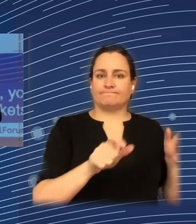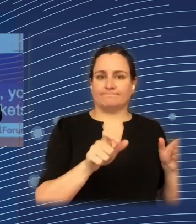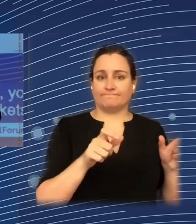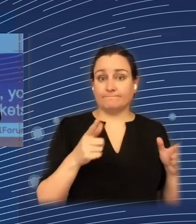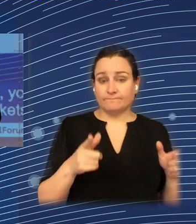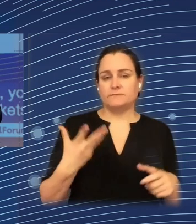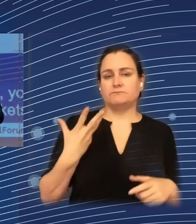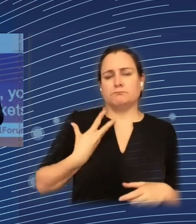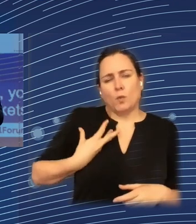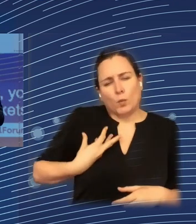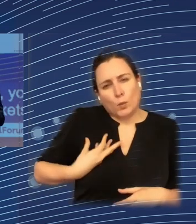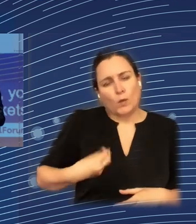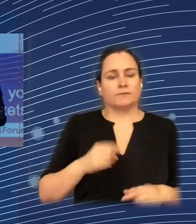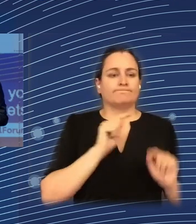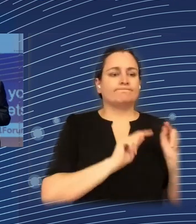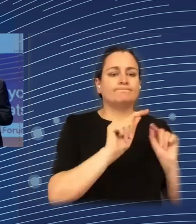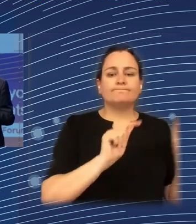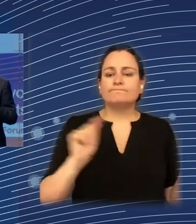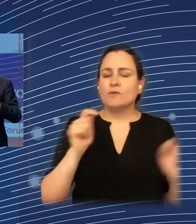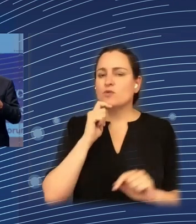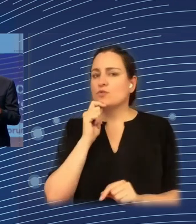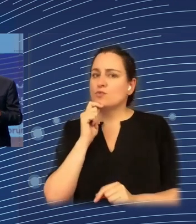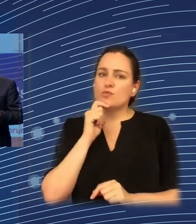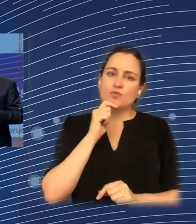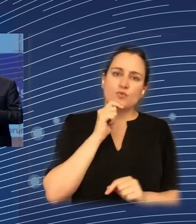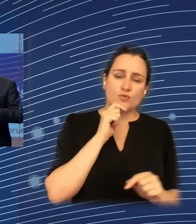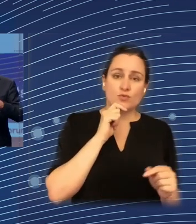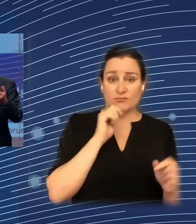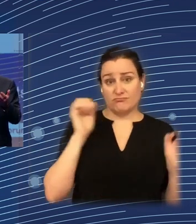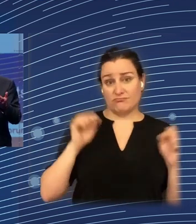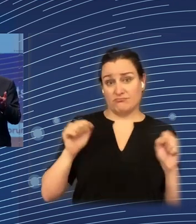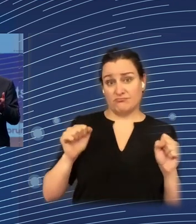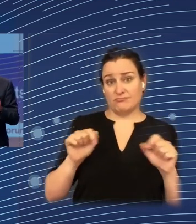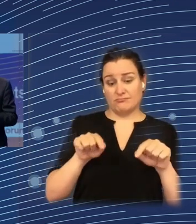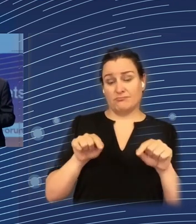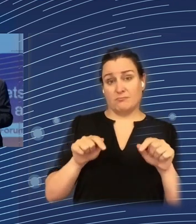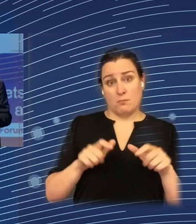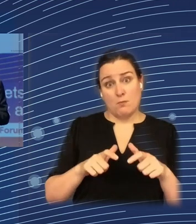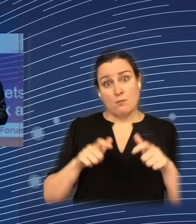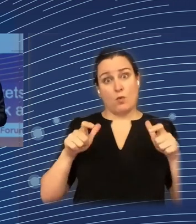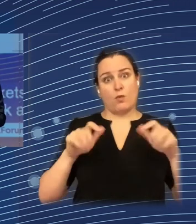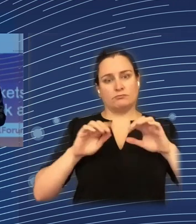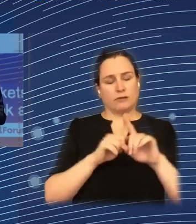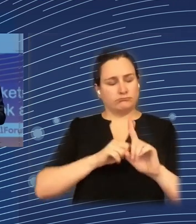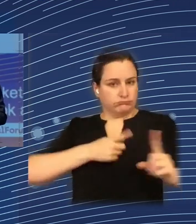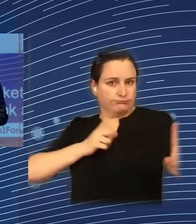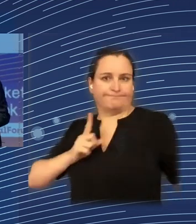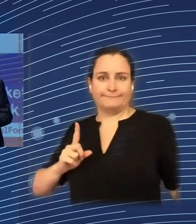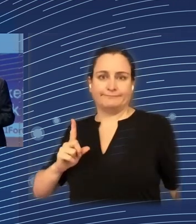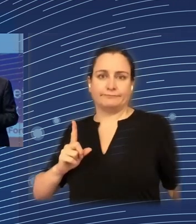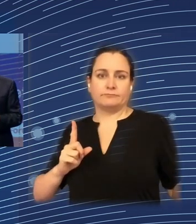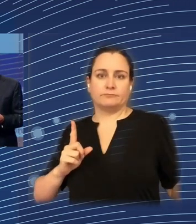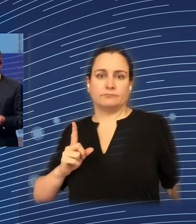of Europe. In fact, when we look at interpersonal inequalities, the places where you have the greatest polarization are very often the